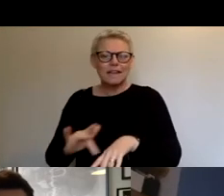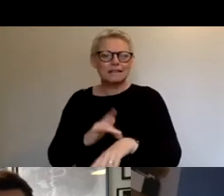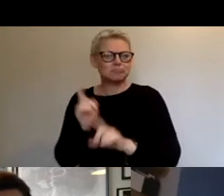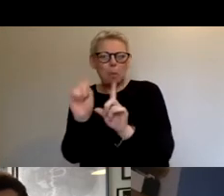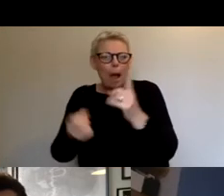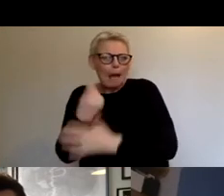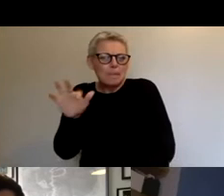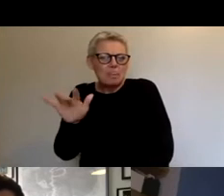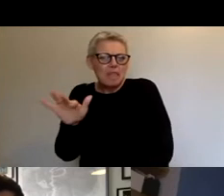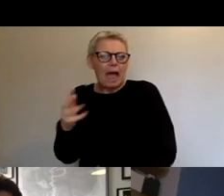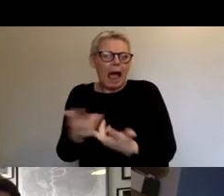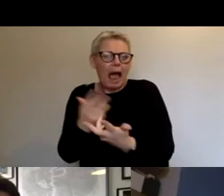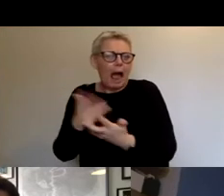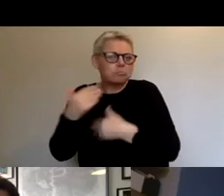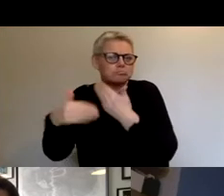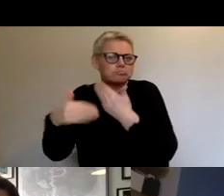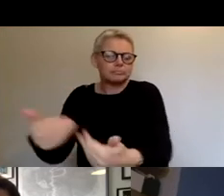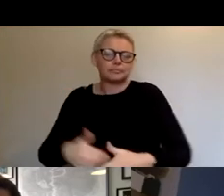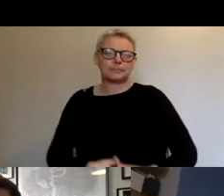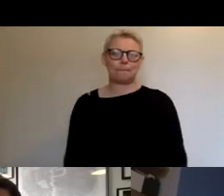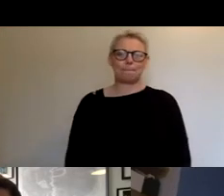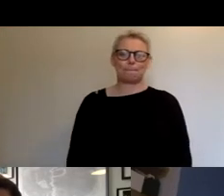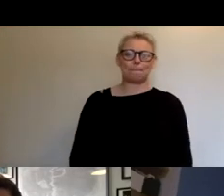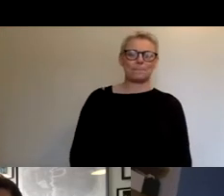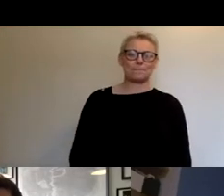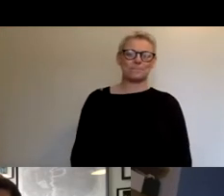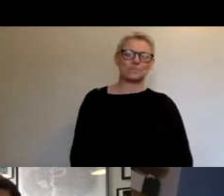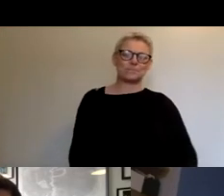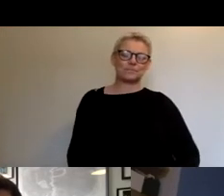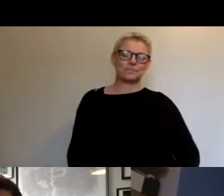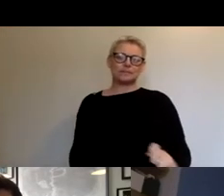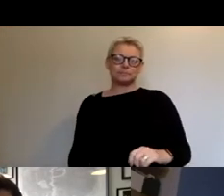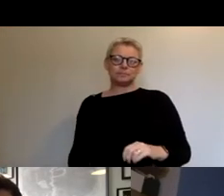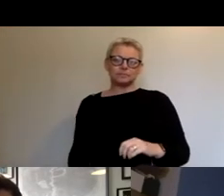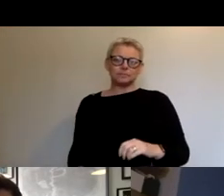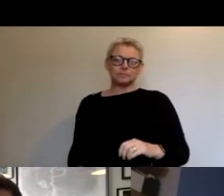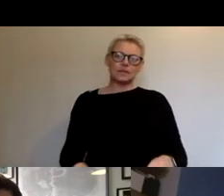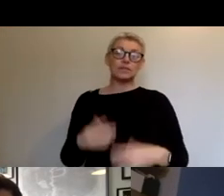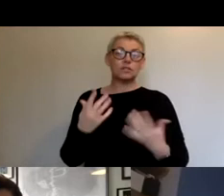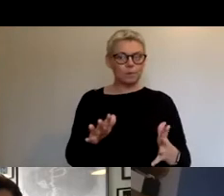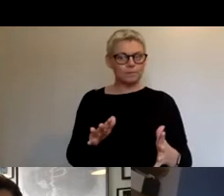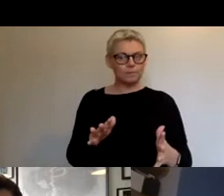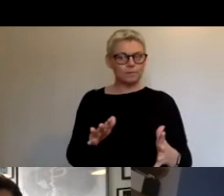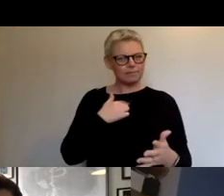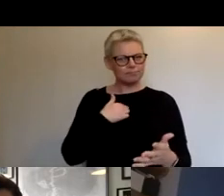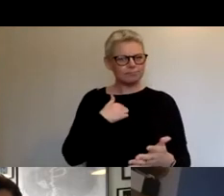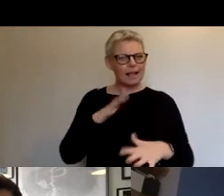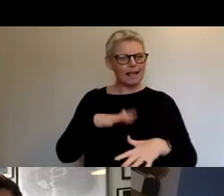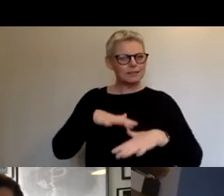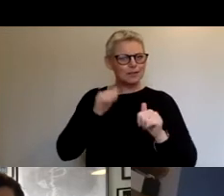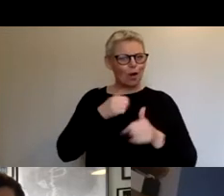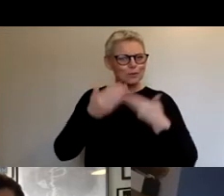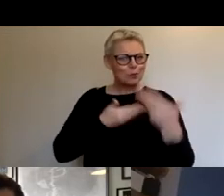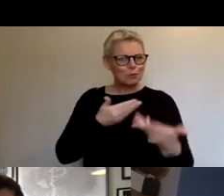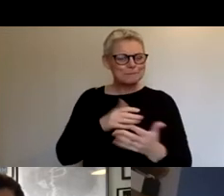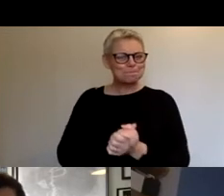I guess I should start by I should start the story. So Bristol Arts Channel was Tom Morris's fault, as